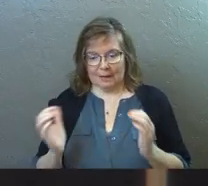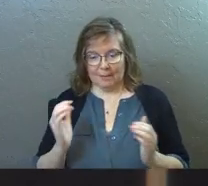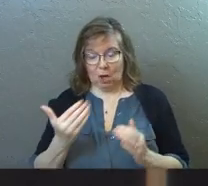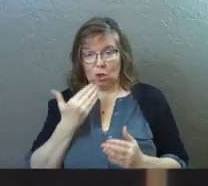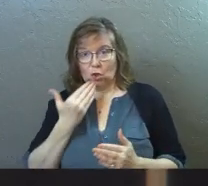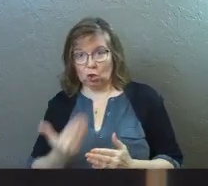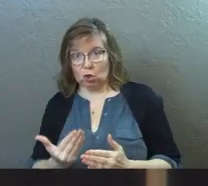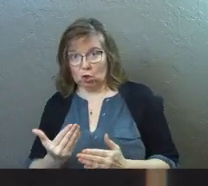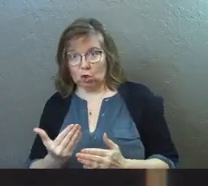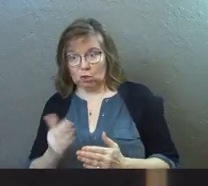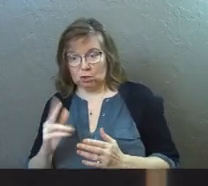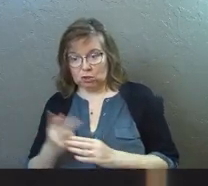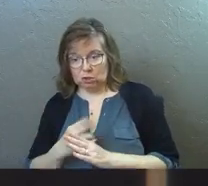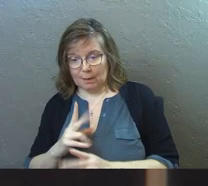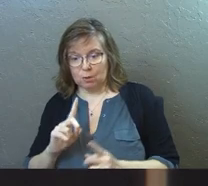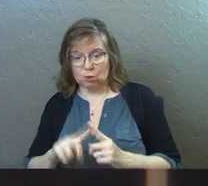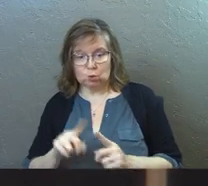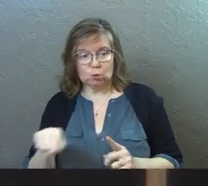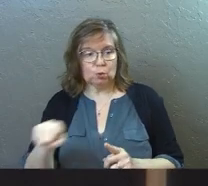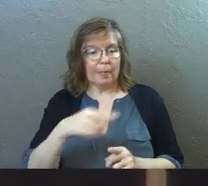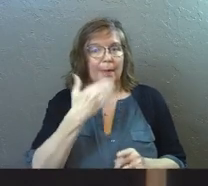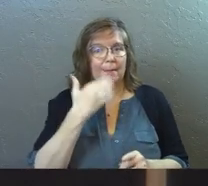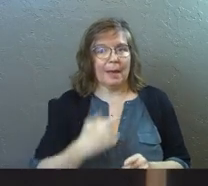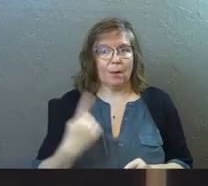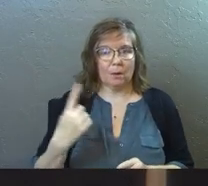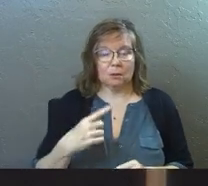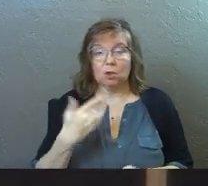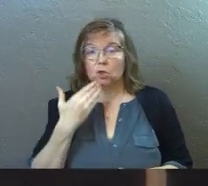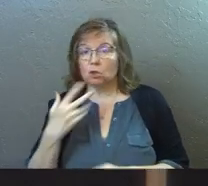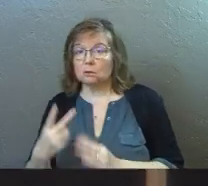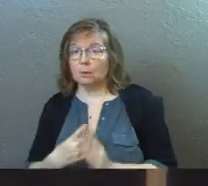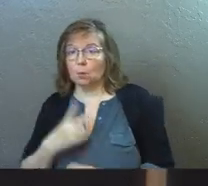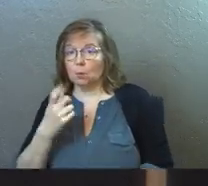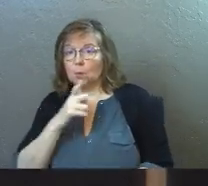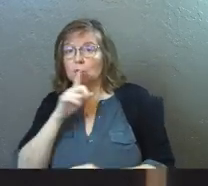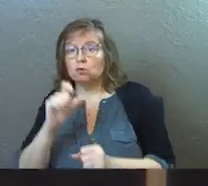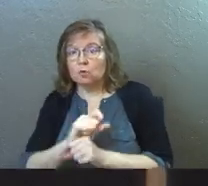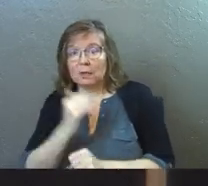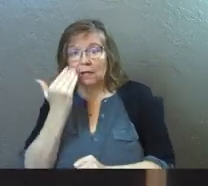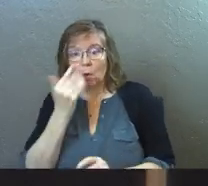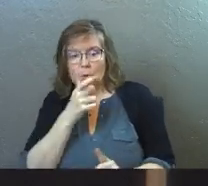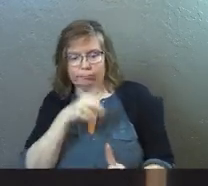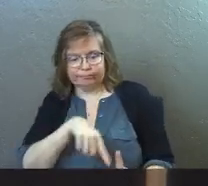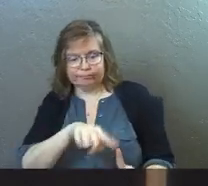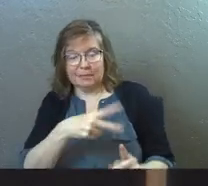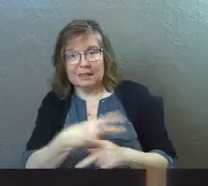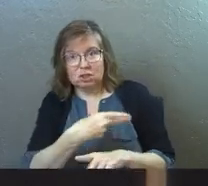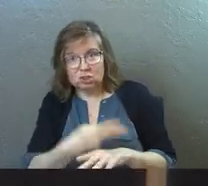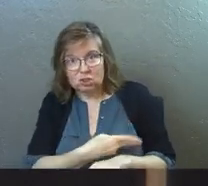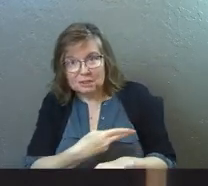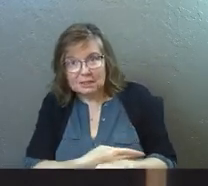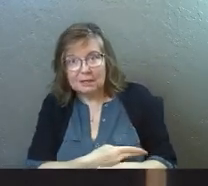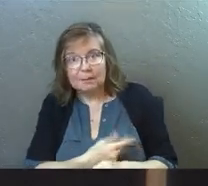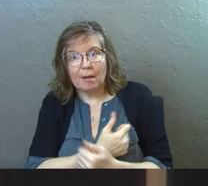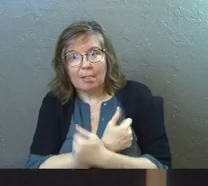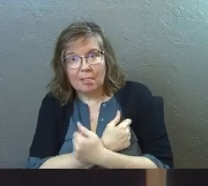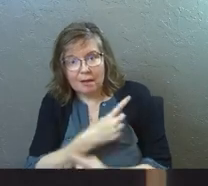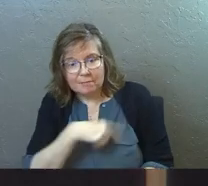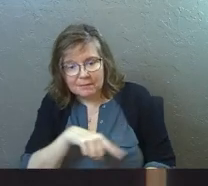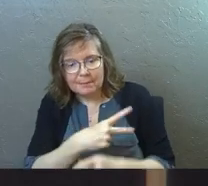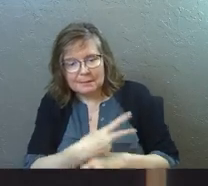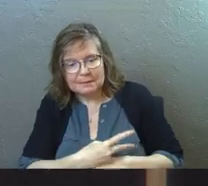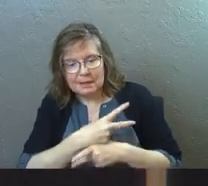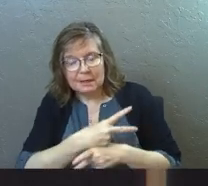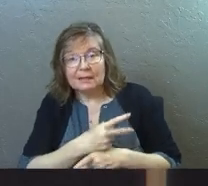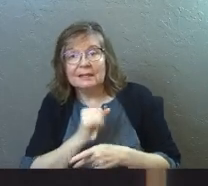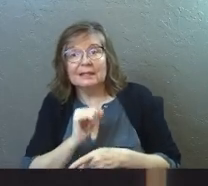the good shepherd to all the bad shepherds that are out there. The good shepherd is the one that truly knows the sheep, loves the sheep, and takes care of the